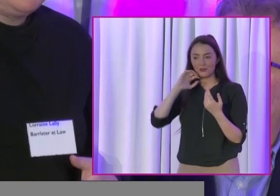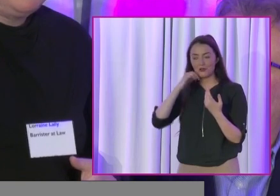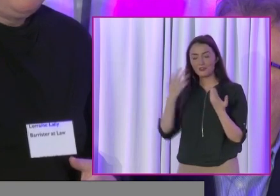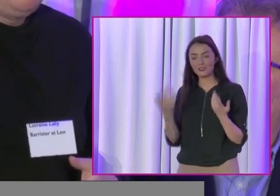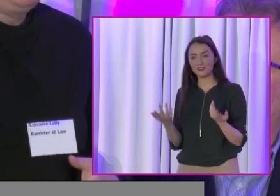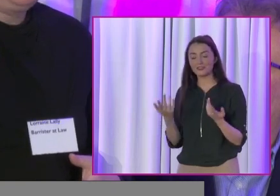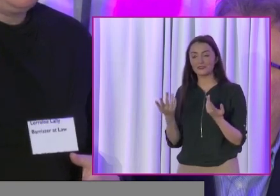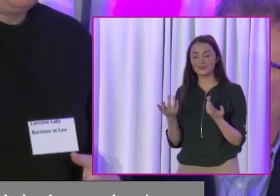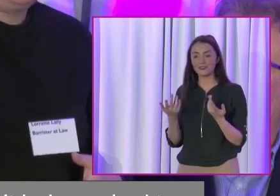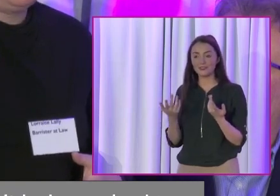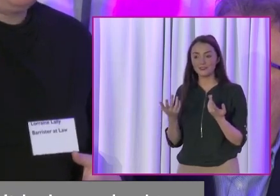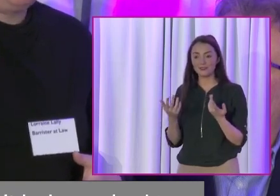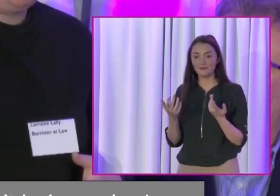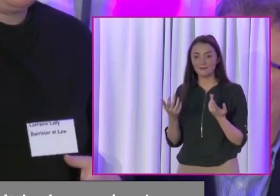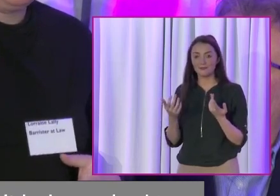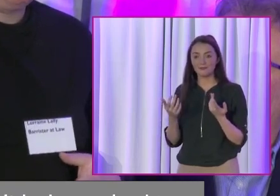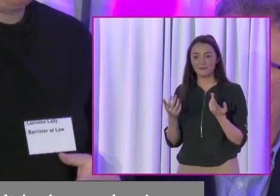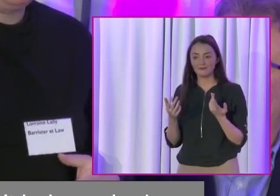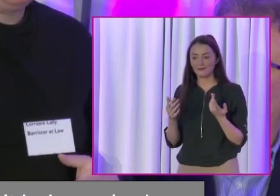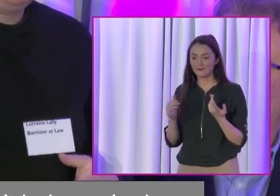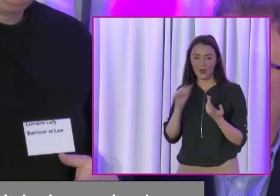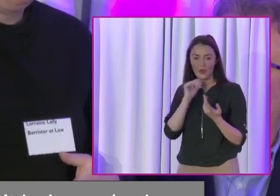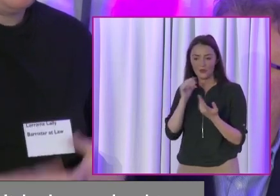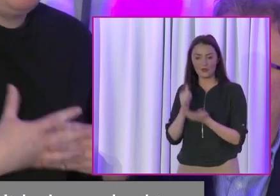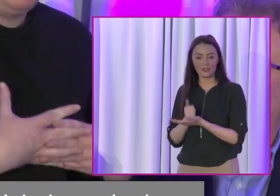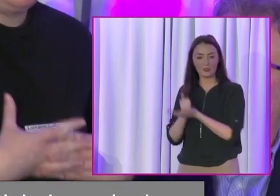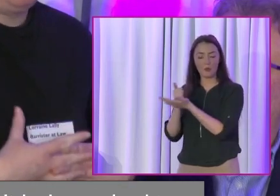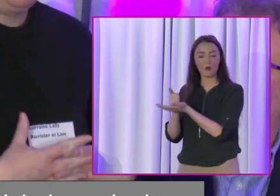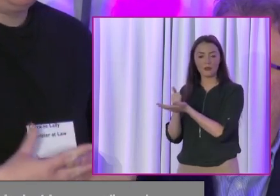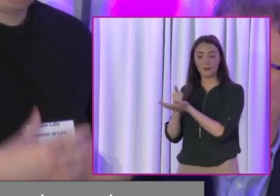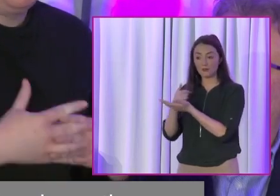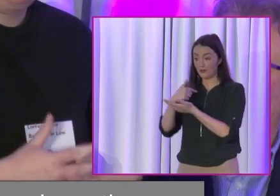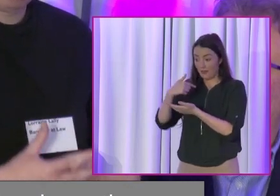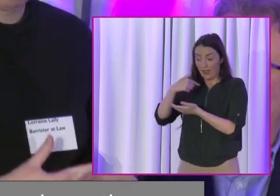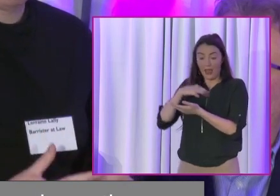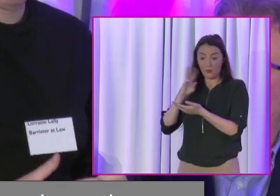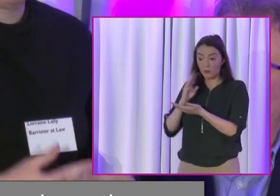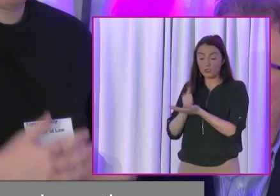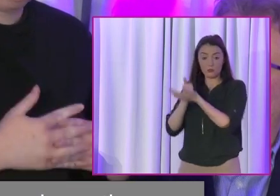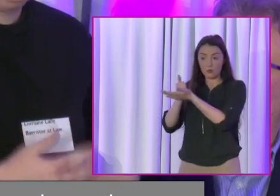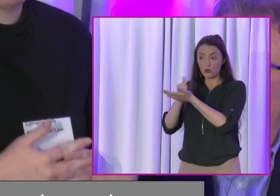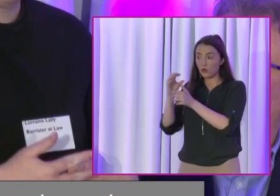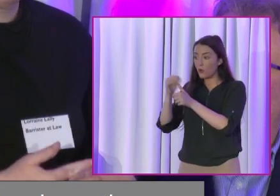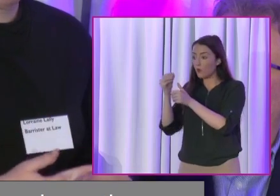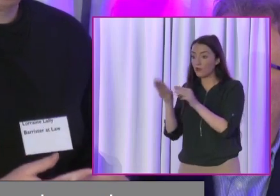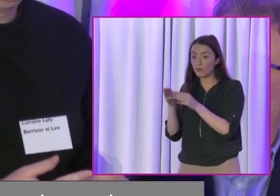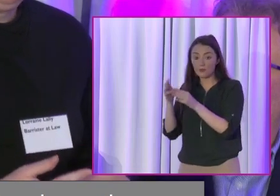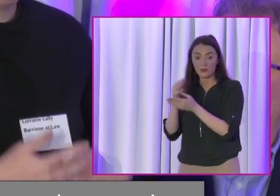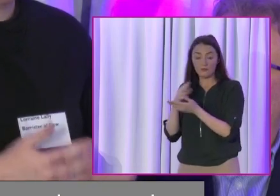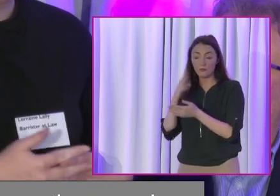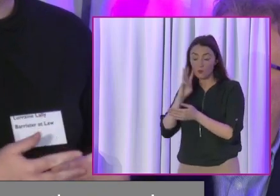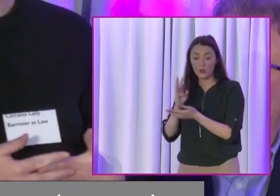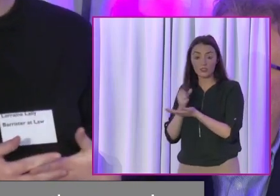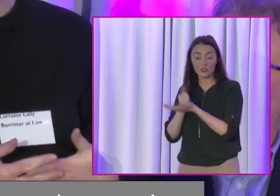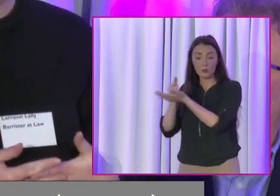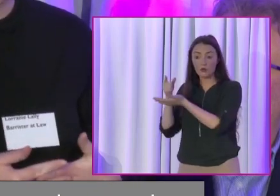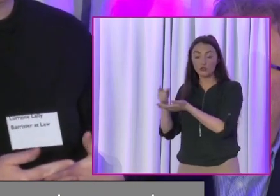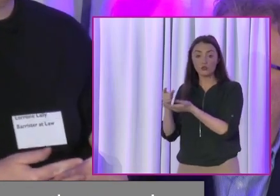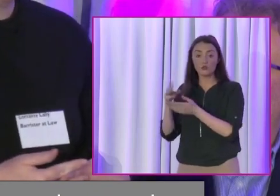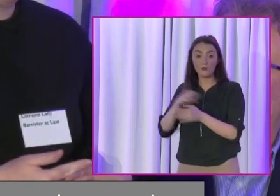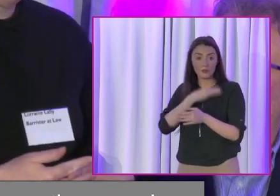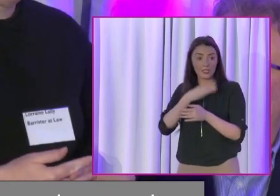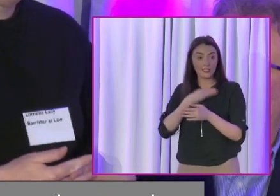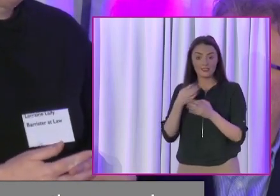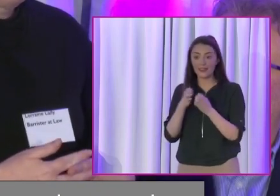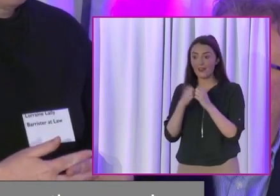because they know they won't get the support. But I will support you. Other people will support you. Please do it. And for those in the room today,